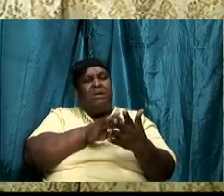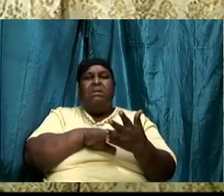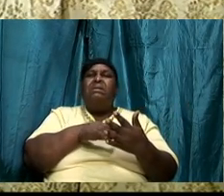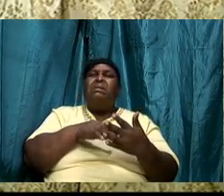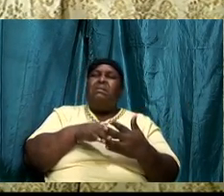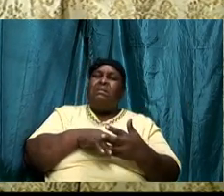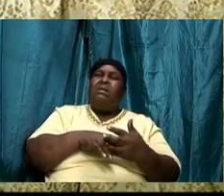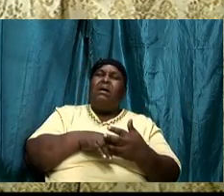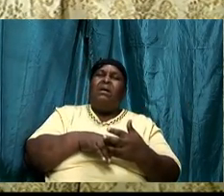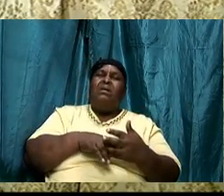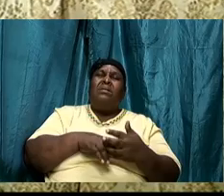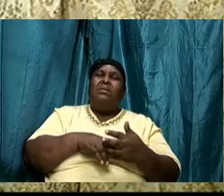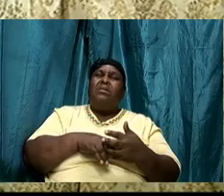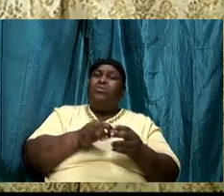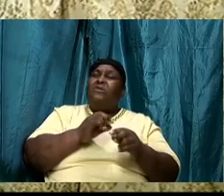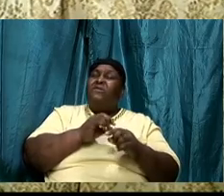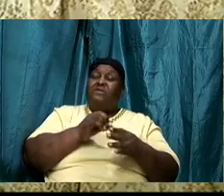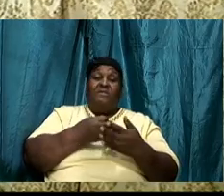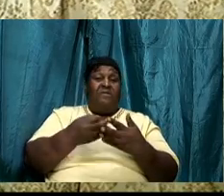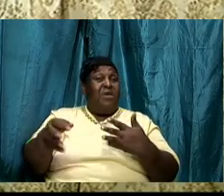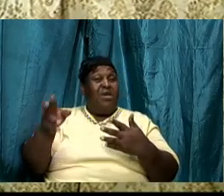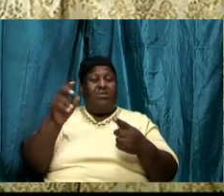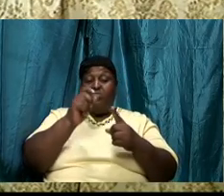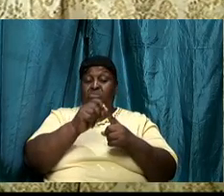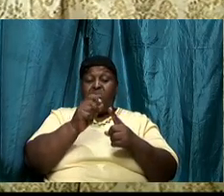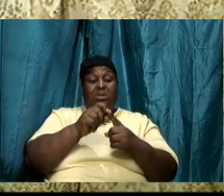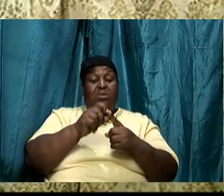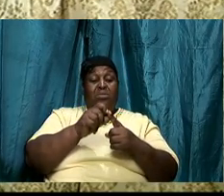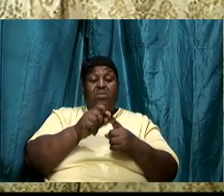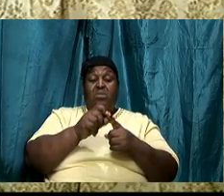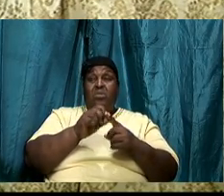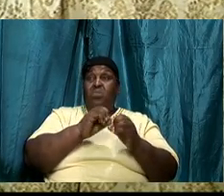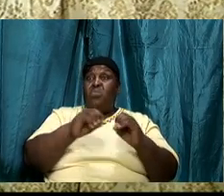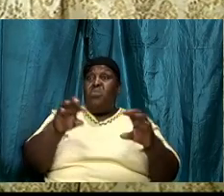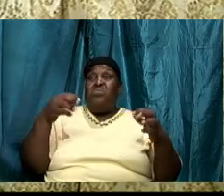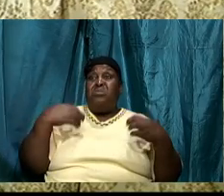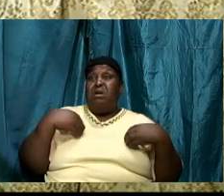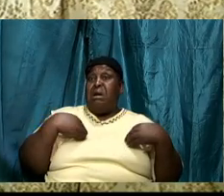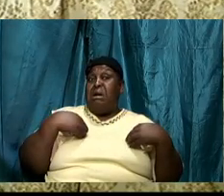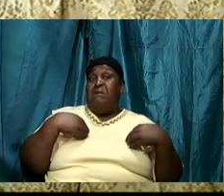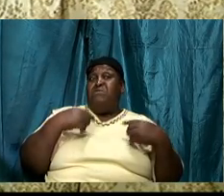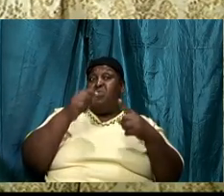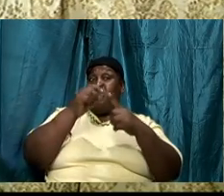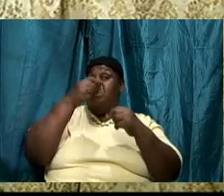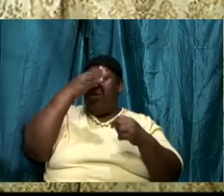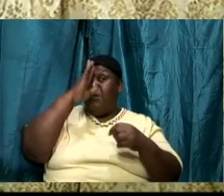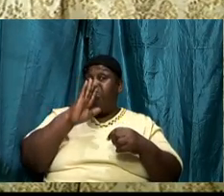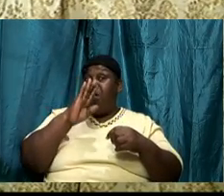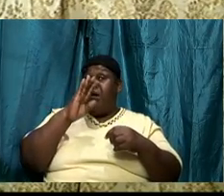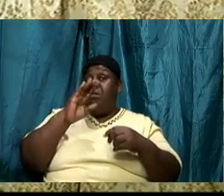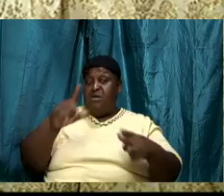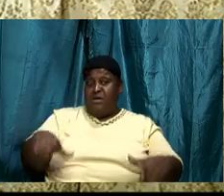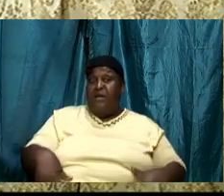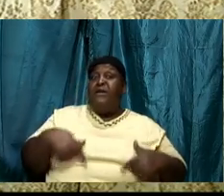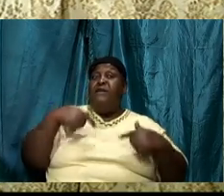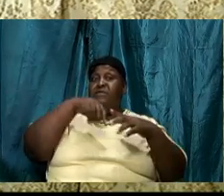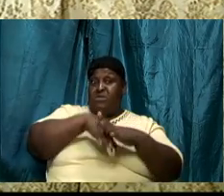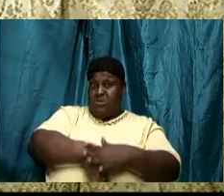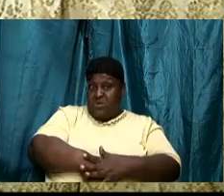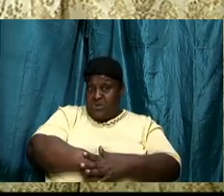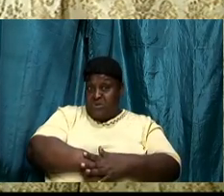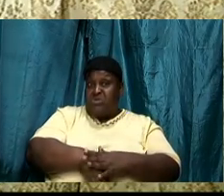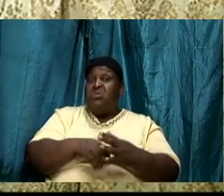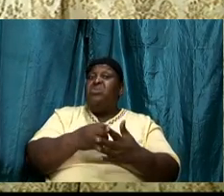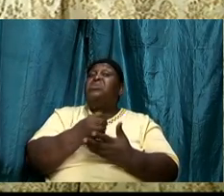inside of us the Word of God richly. We won't have what God is going to need to pull a word,